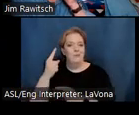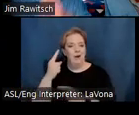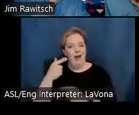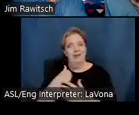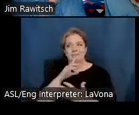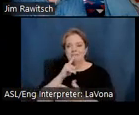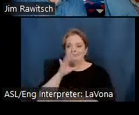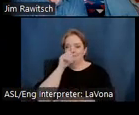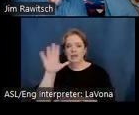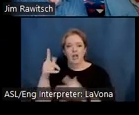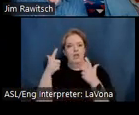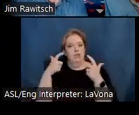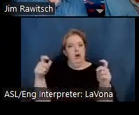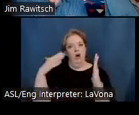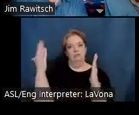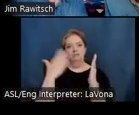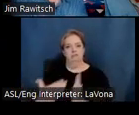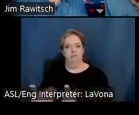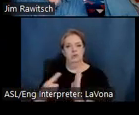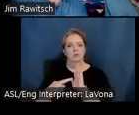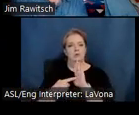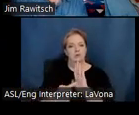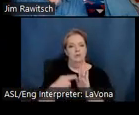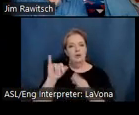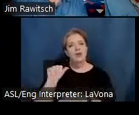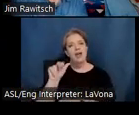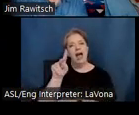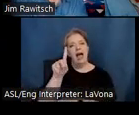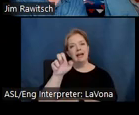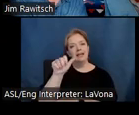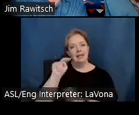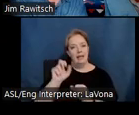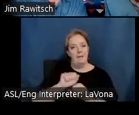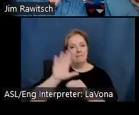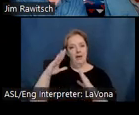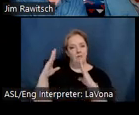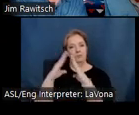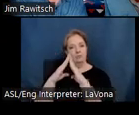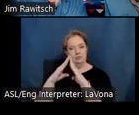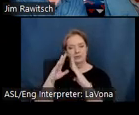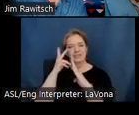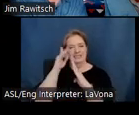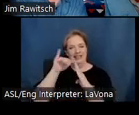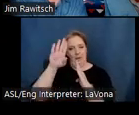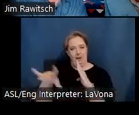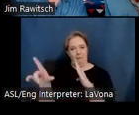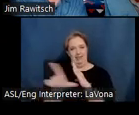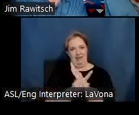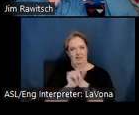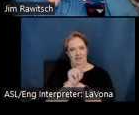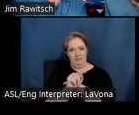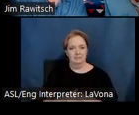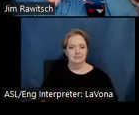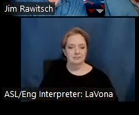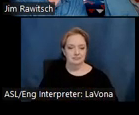canvas depicting Andean Peak Chimborazo, which you can see at lower left on your screen. While LA